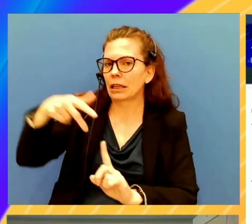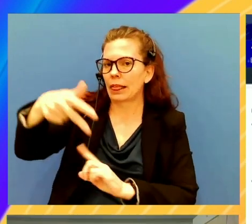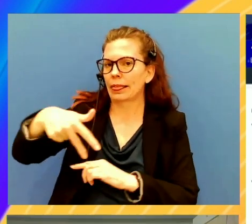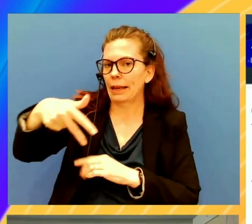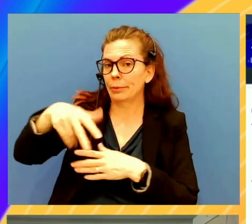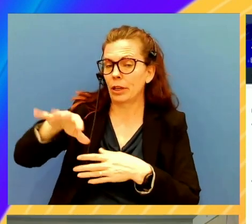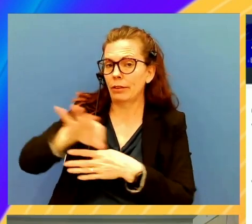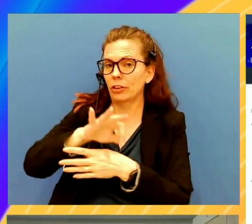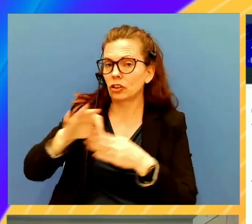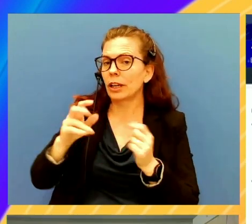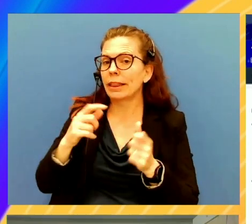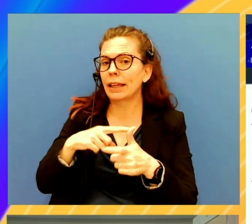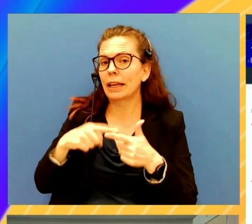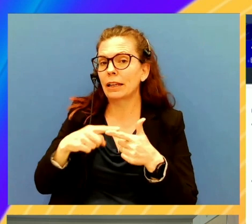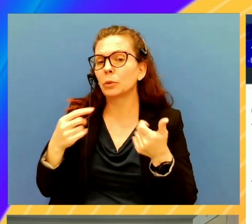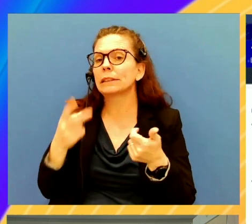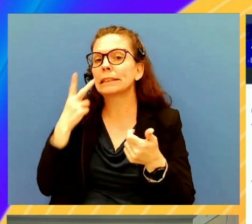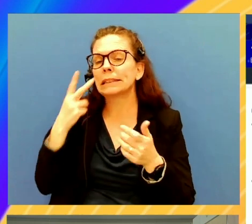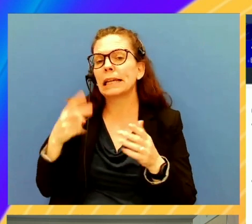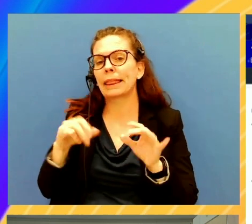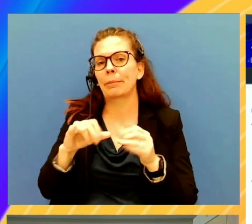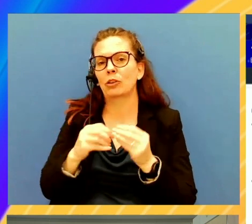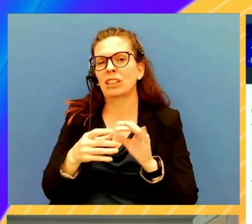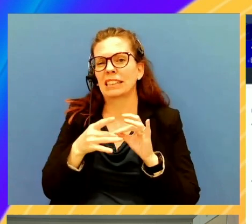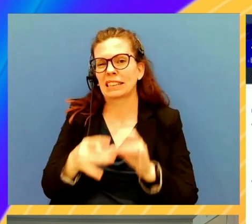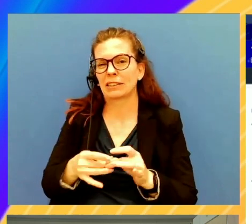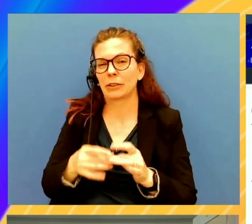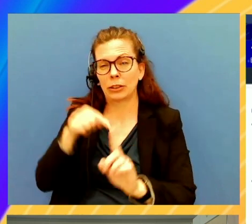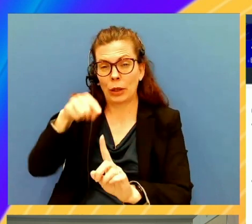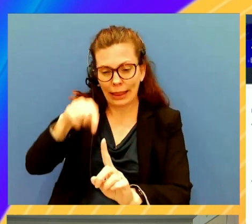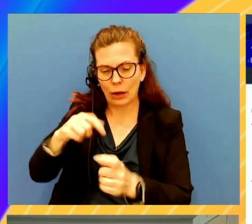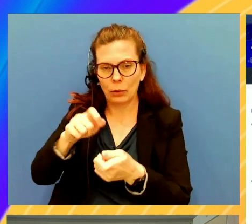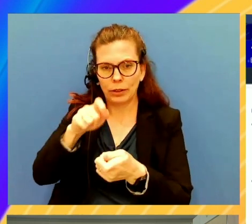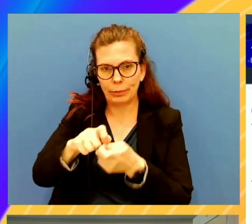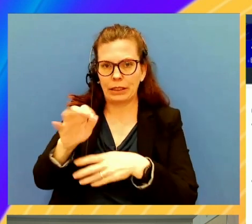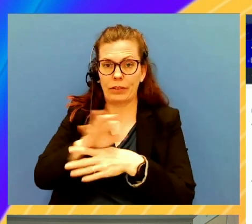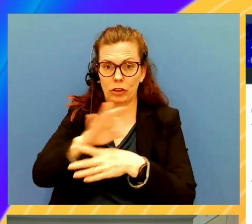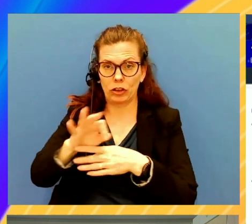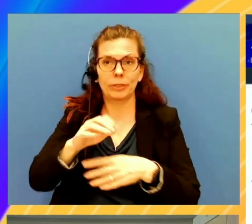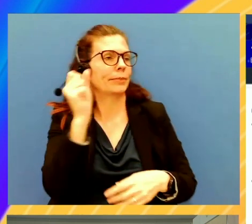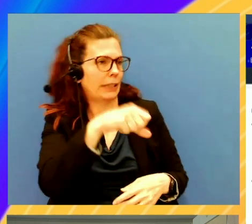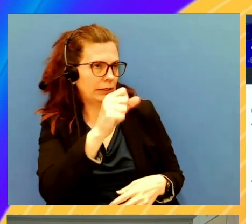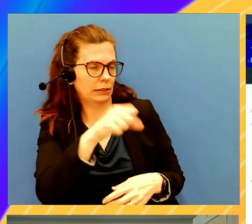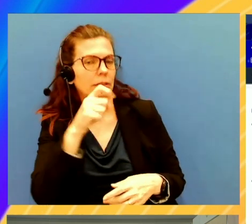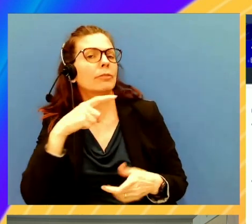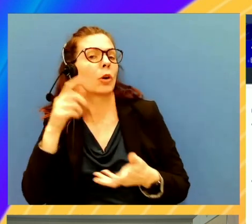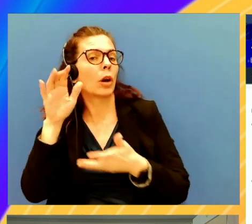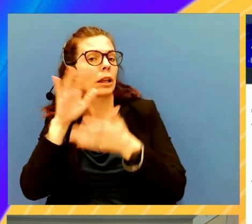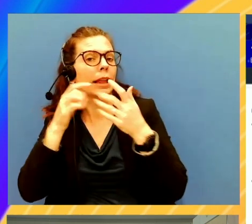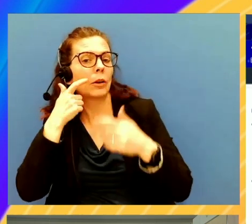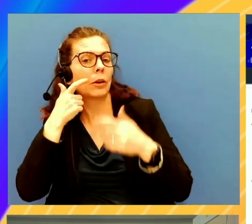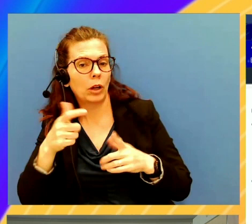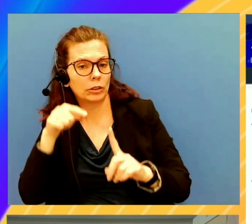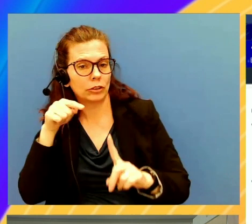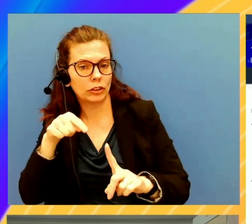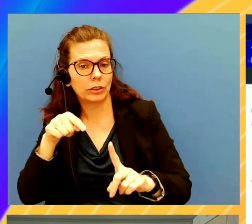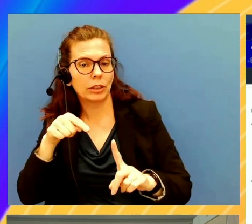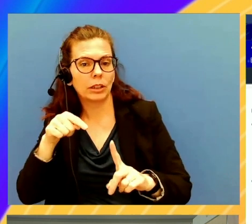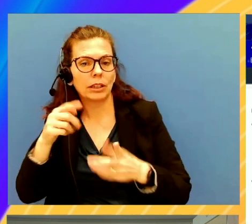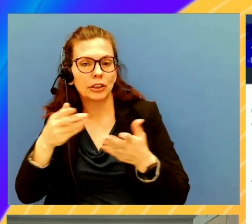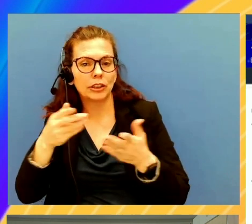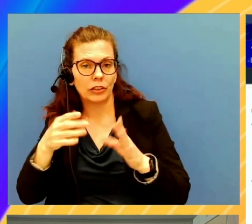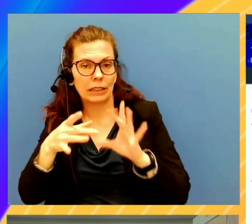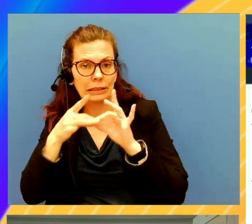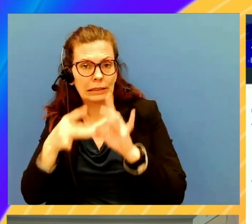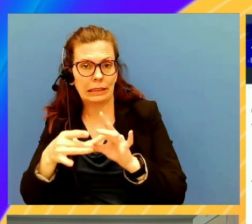the metrics specific to that specific function. Yes. So CloudWatch Service Lens helps you, like, correlate